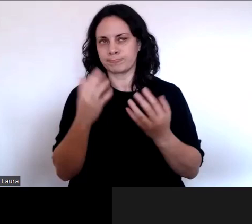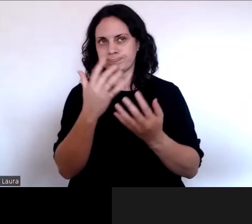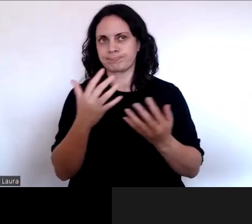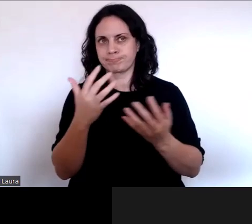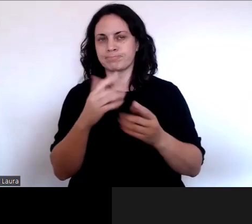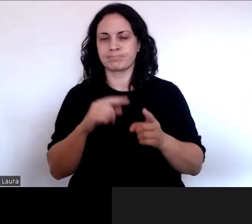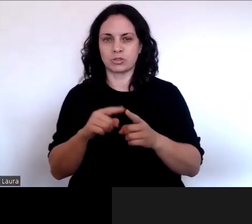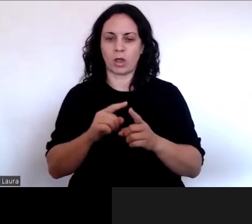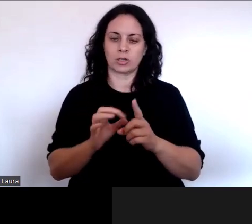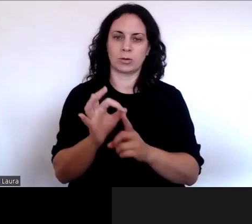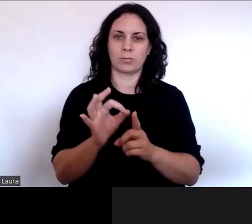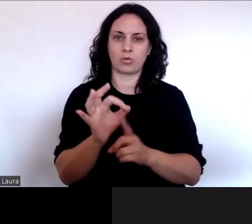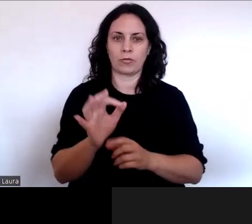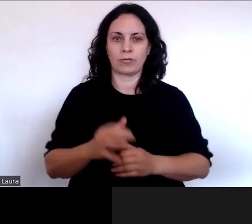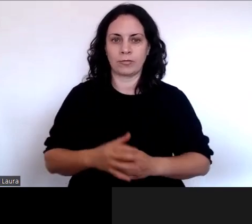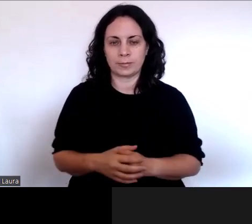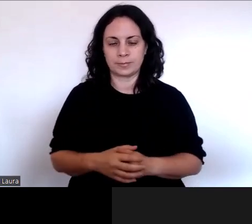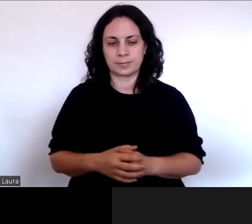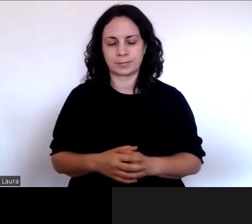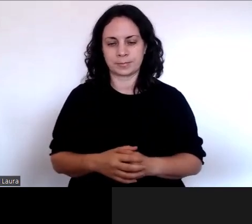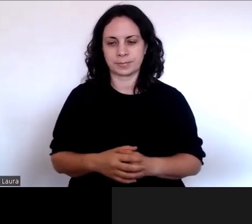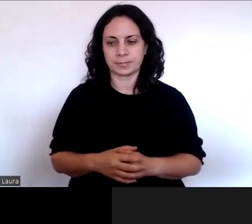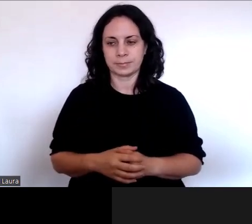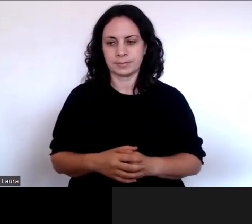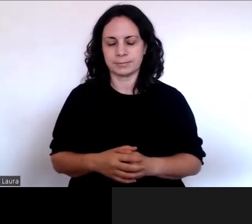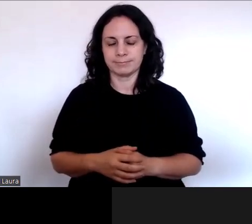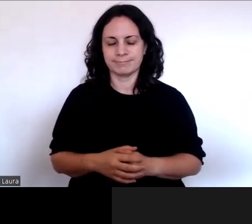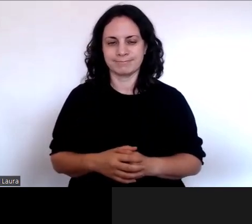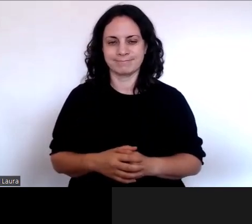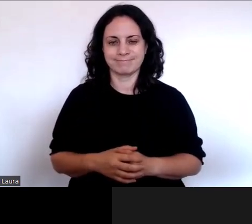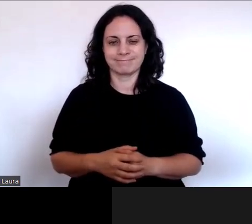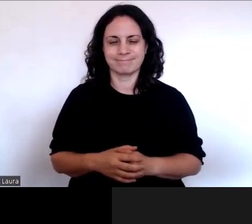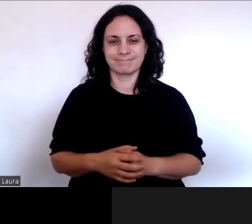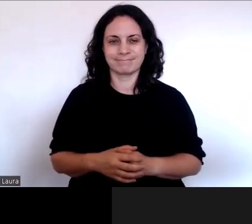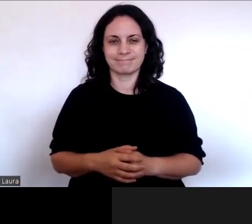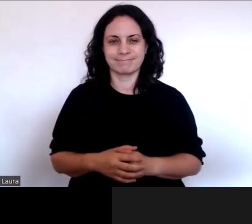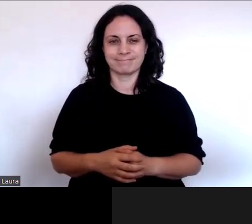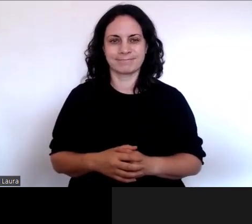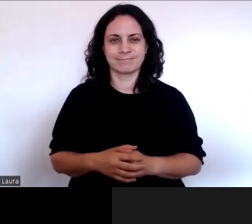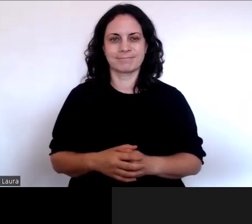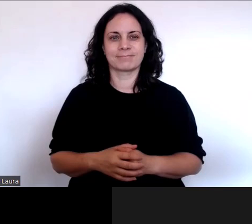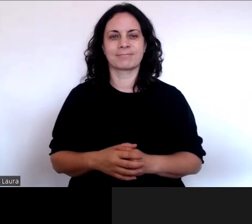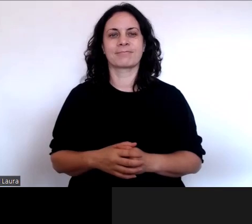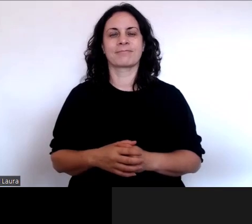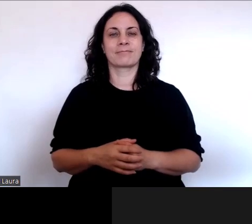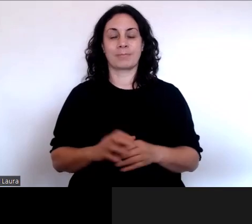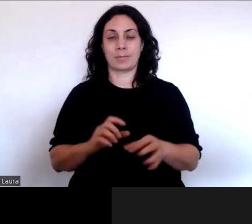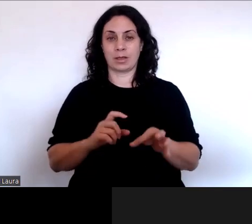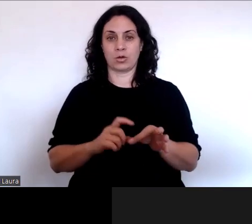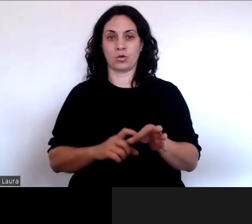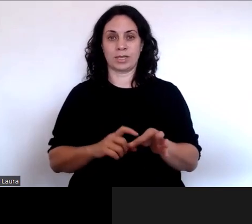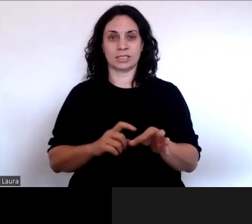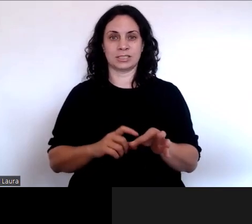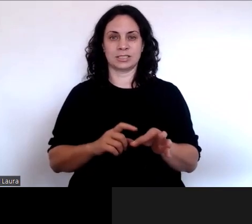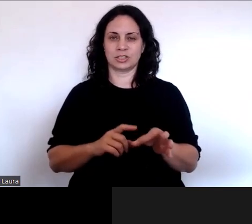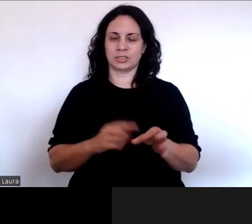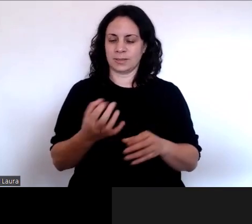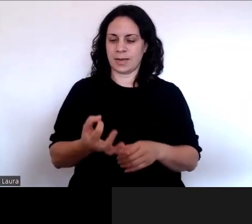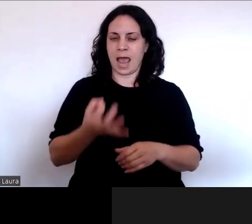We've just got time for one more question, which is why are we consulting over the Christmas period?